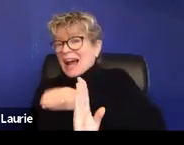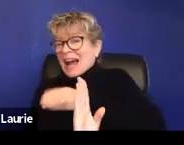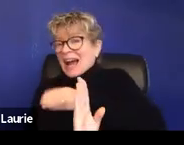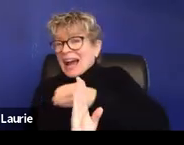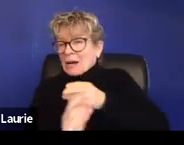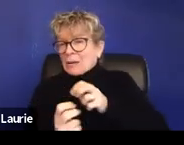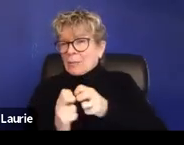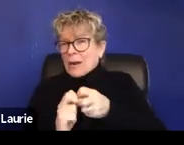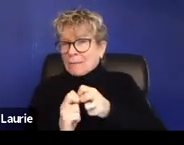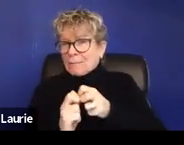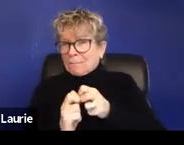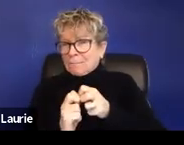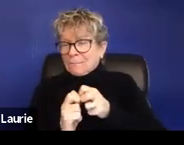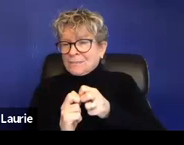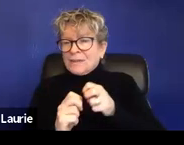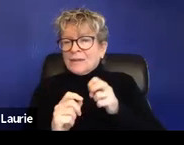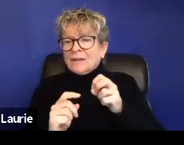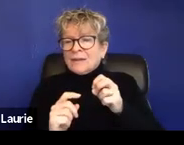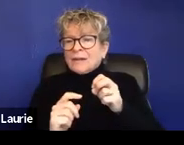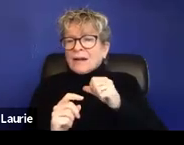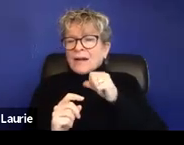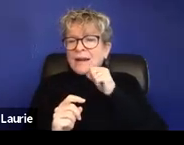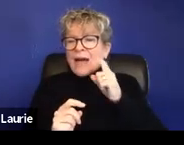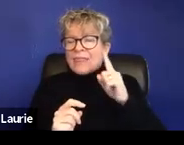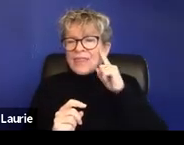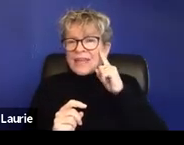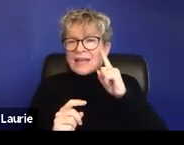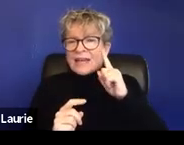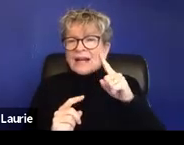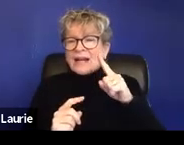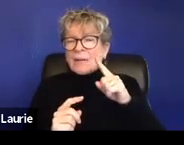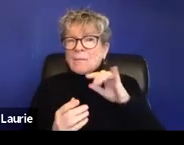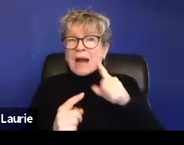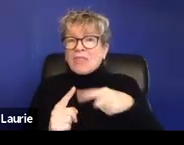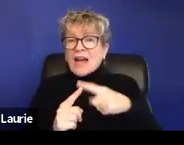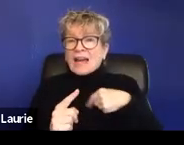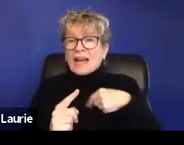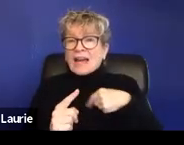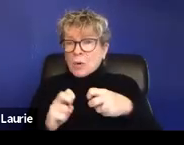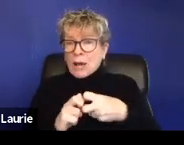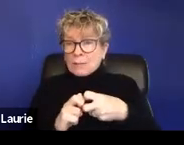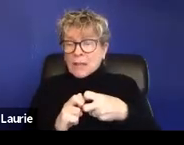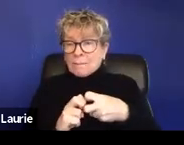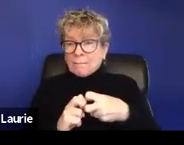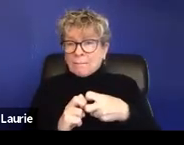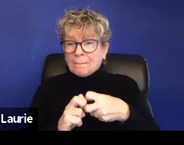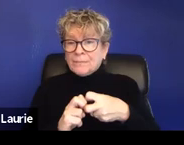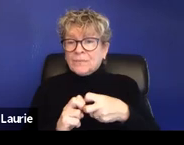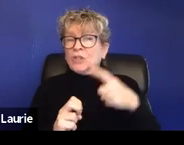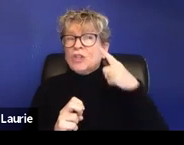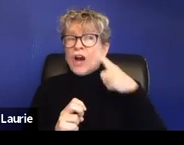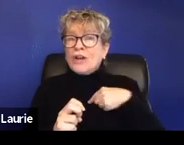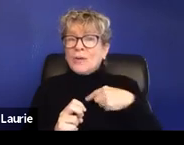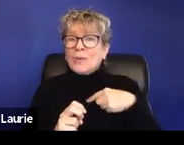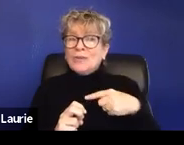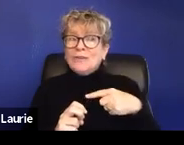think about stalking or abusive behavior initially as problematic. In fact, she thought that was flattering that he